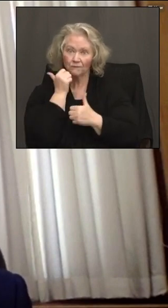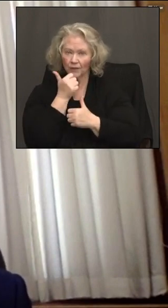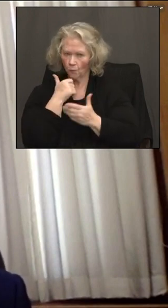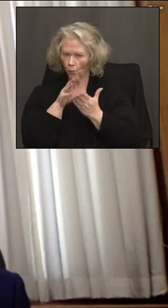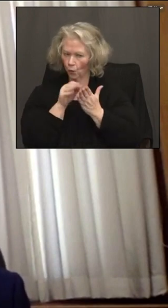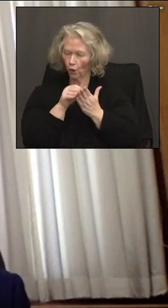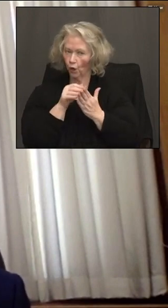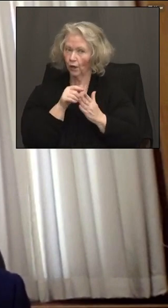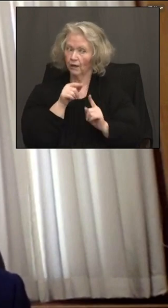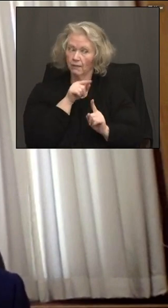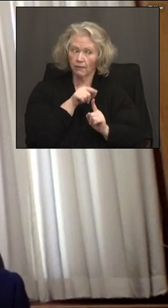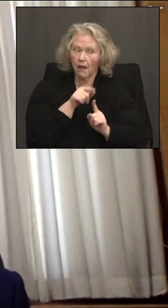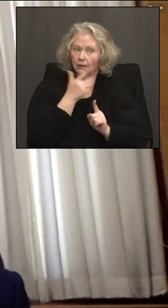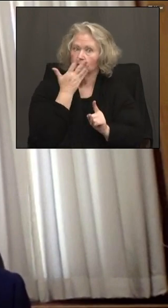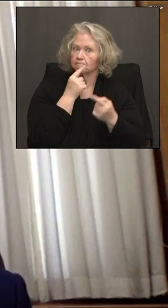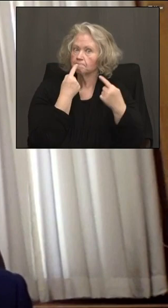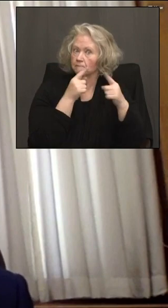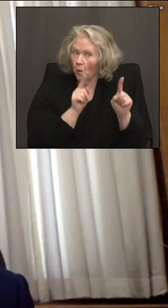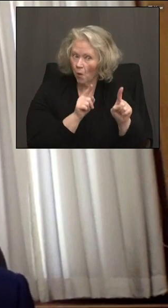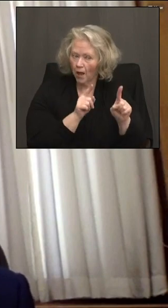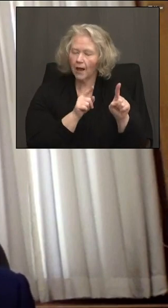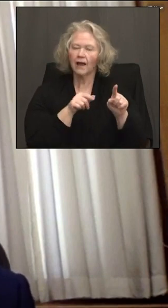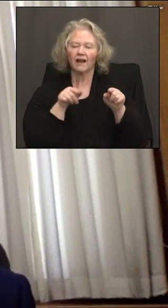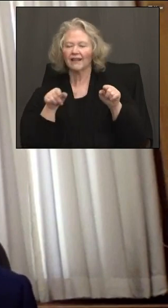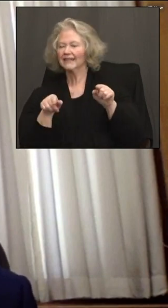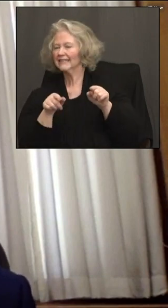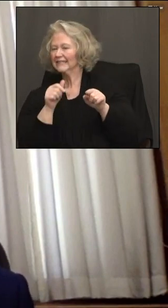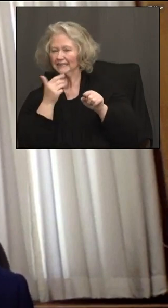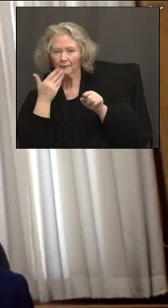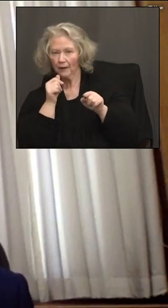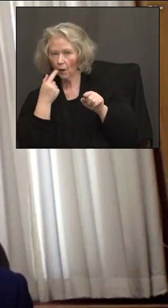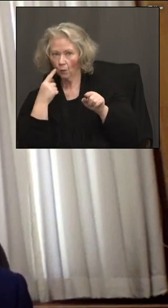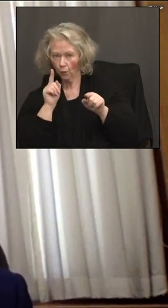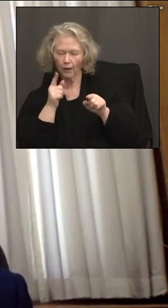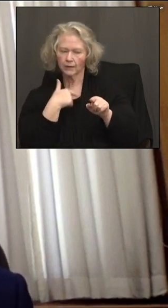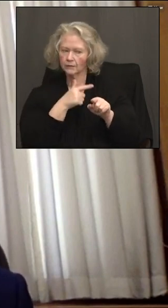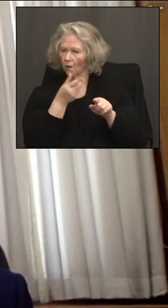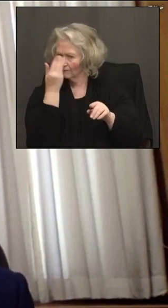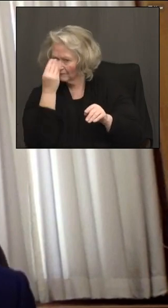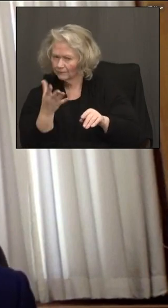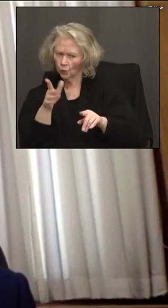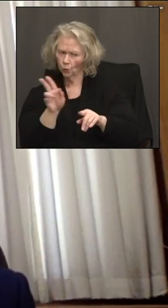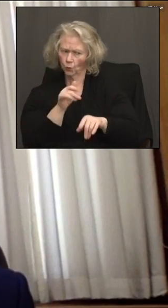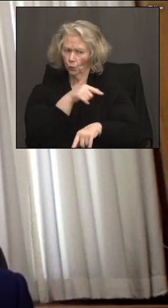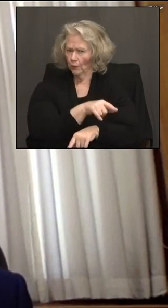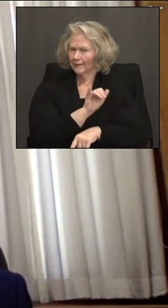about what's working, what's not working, and sharing those best practices with all of our community partners around the state.